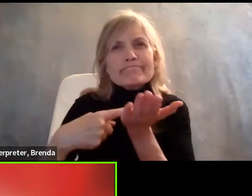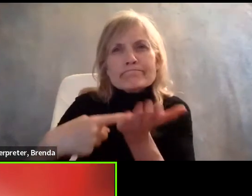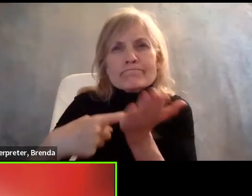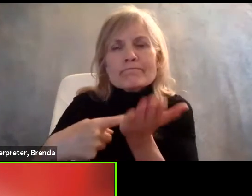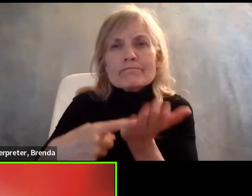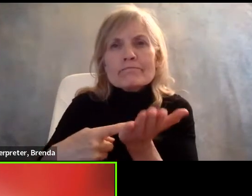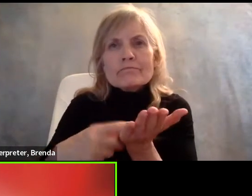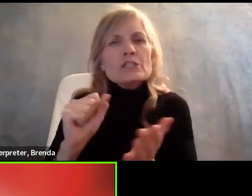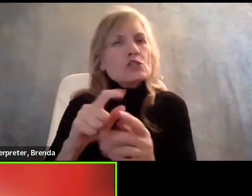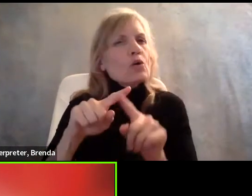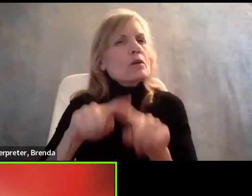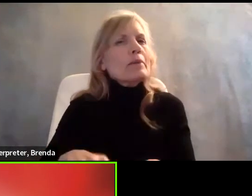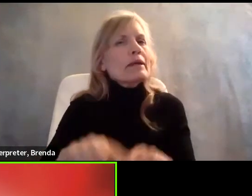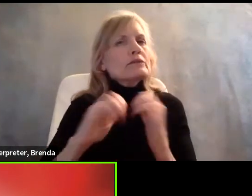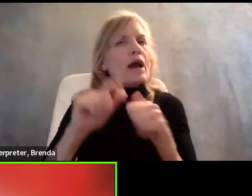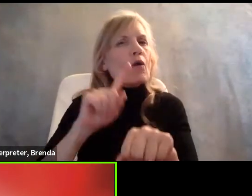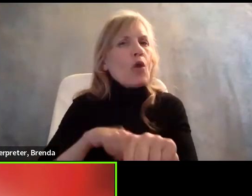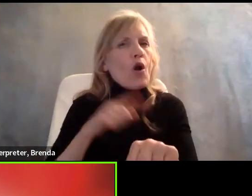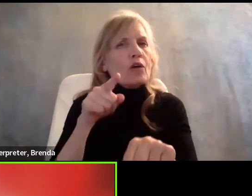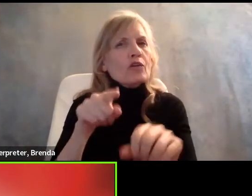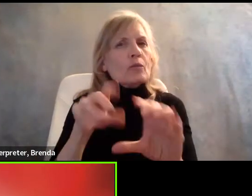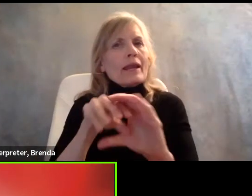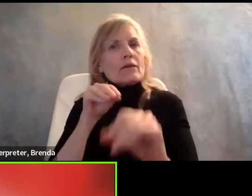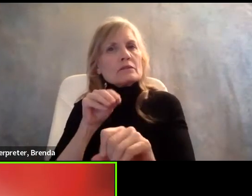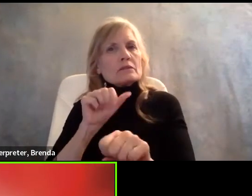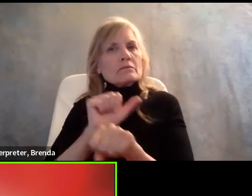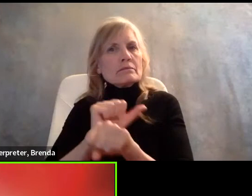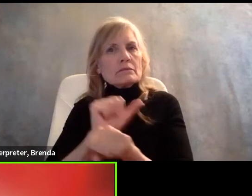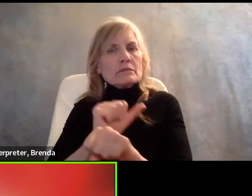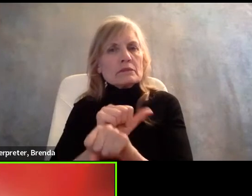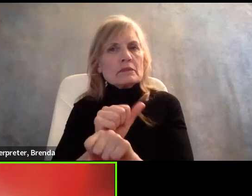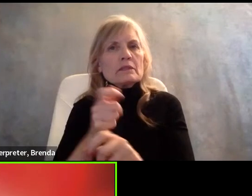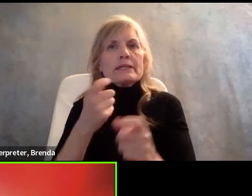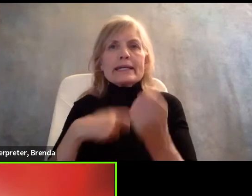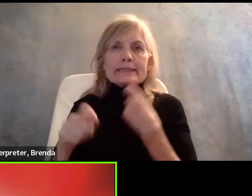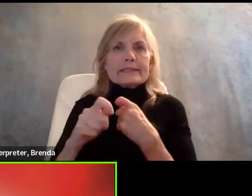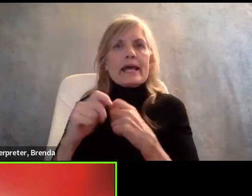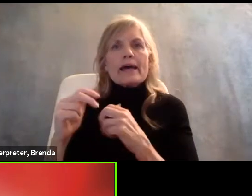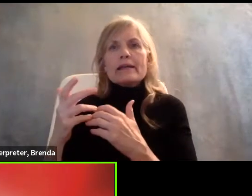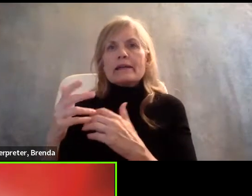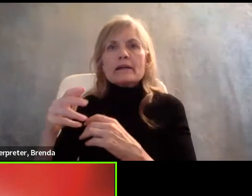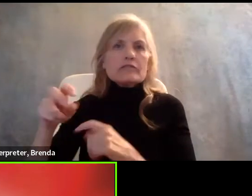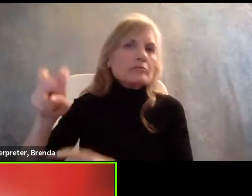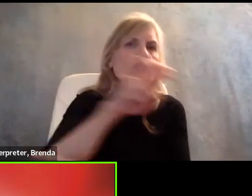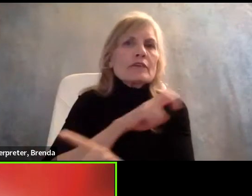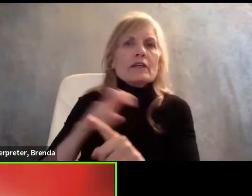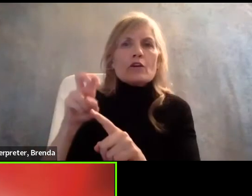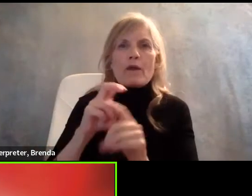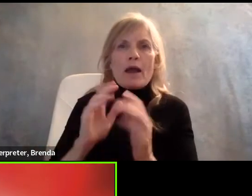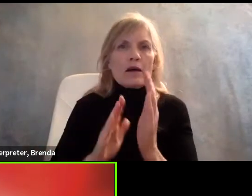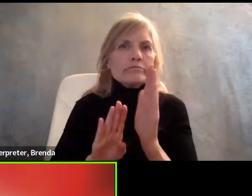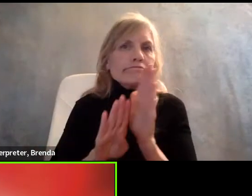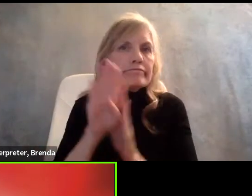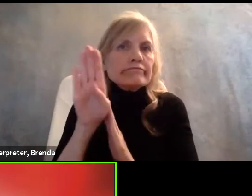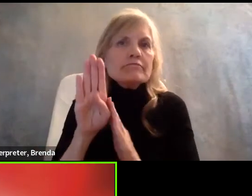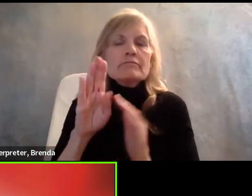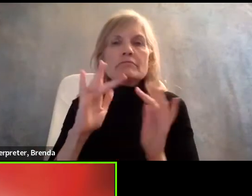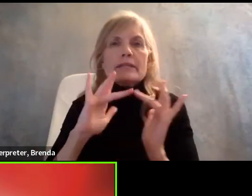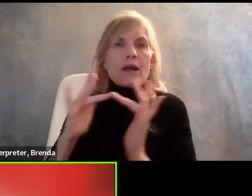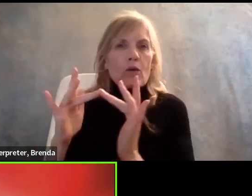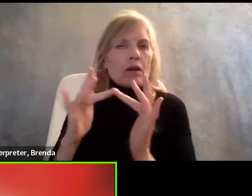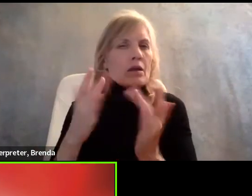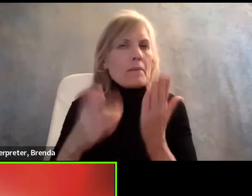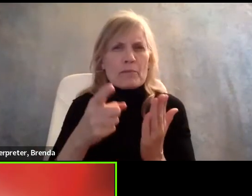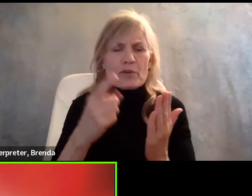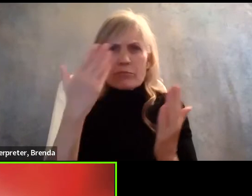outside of a company, rather than, say, moving around internally and leveraging your network, you may be unfamiliar with these kinds of processes. And